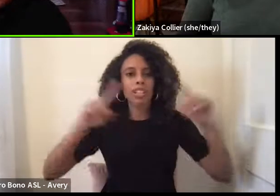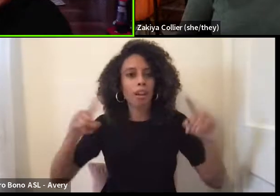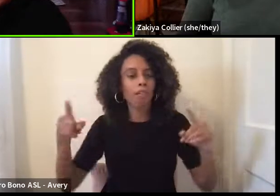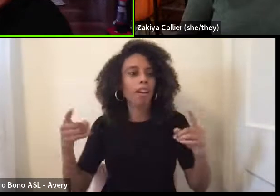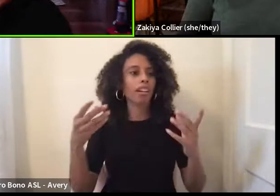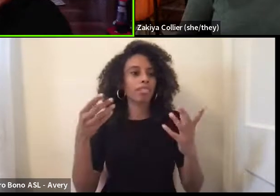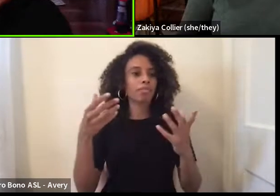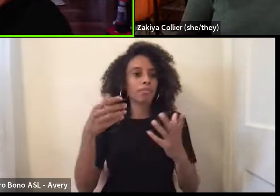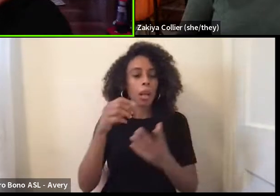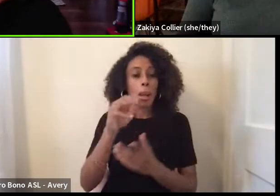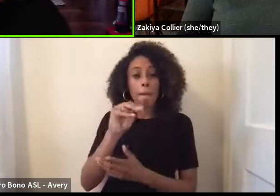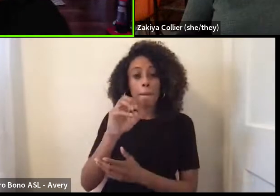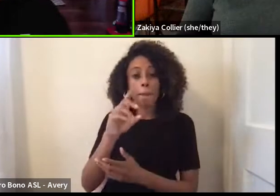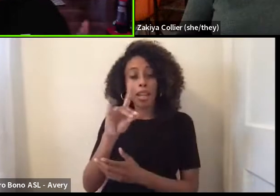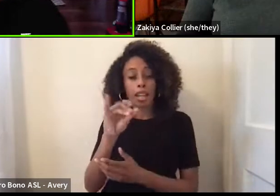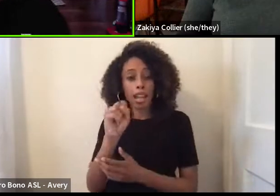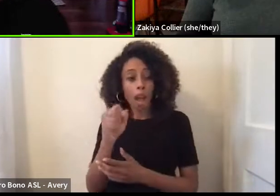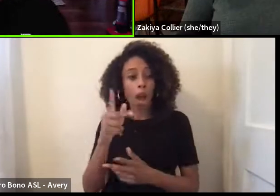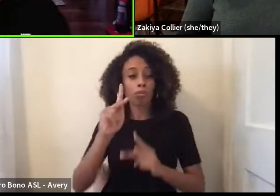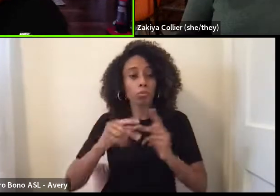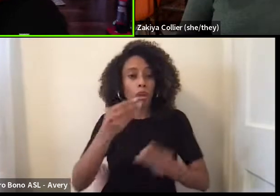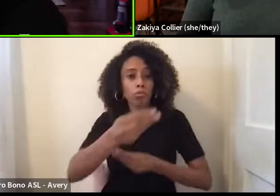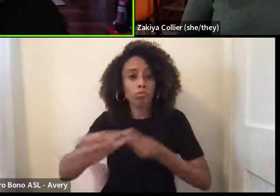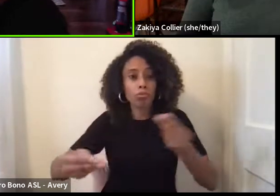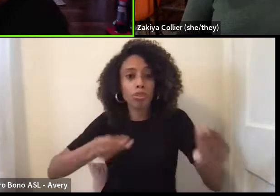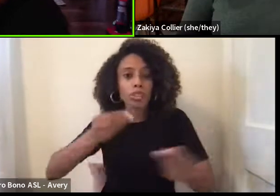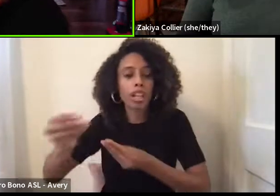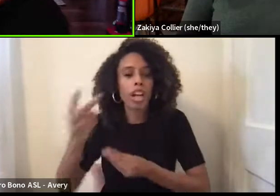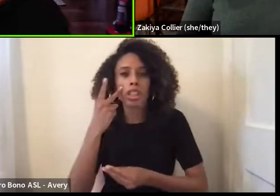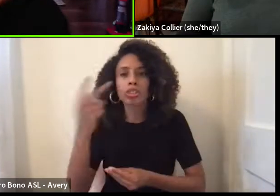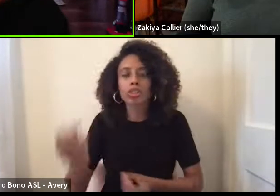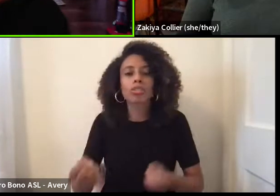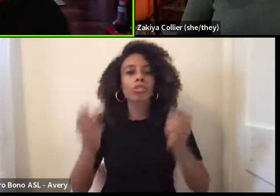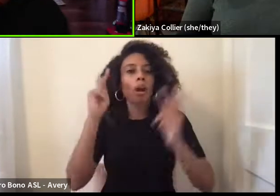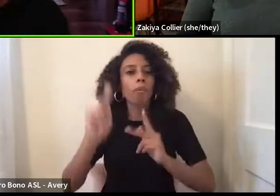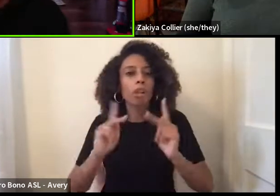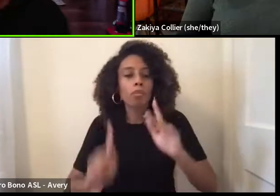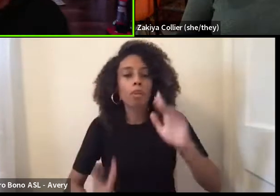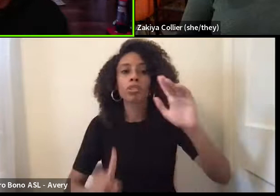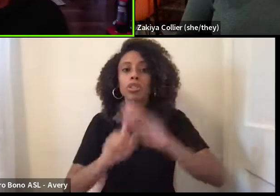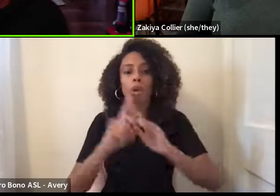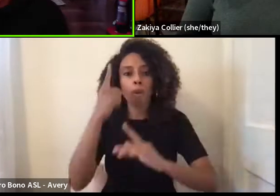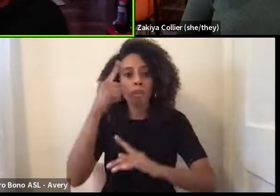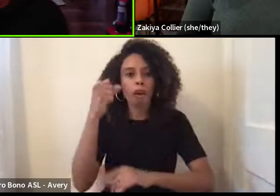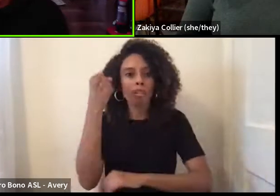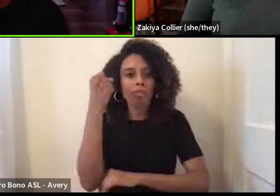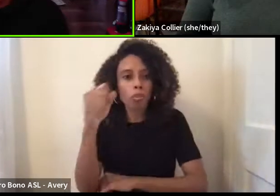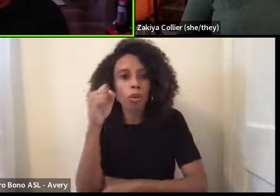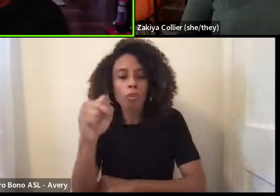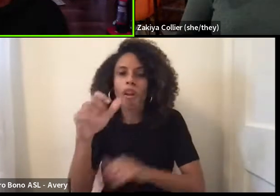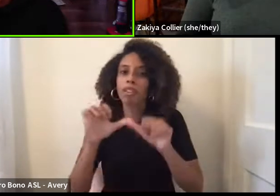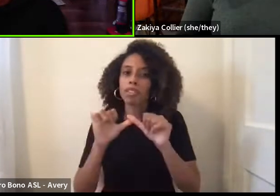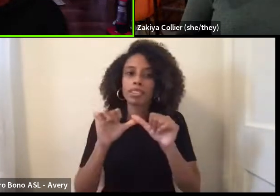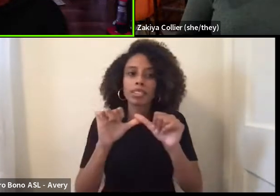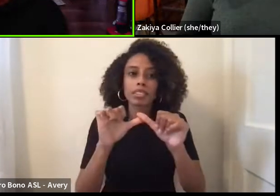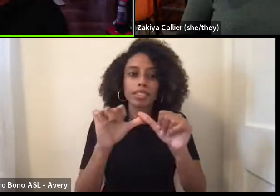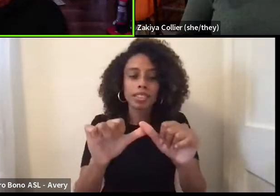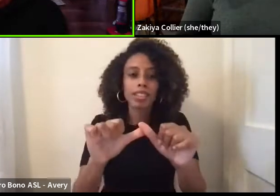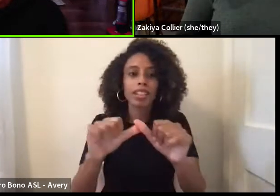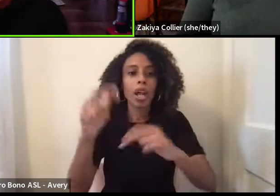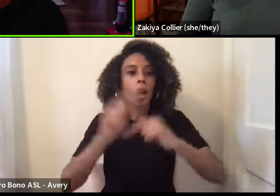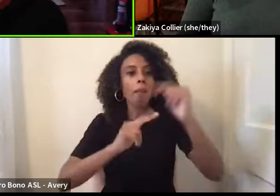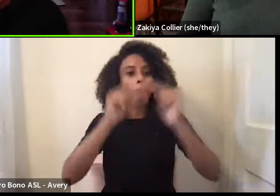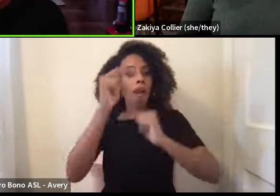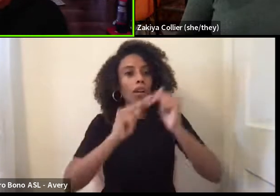to inform and share. I saw so many people showing up for the cause and being consistent in building a narrative that did